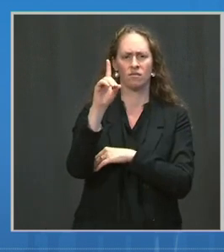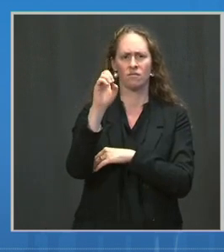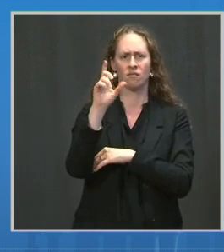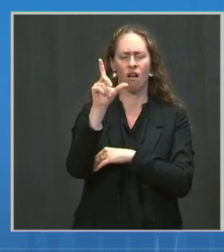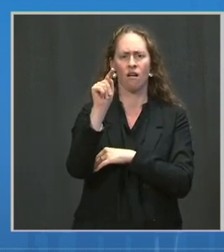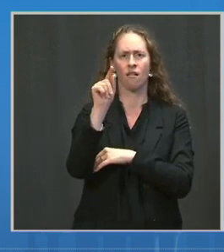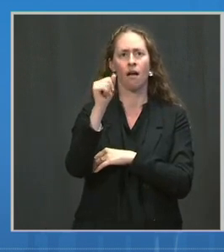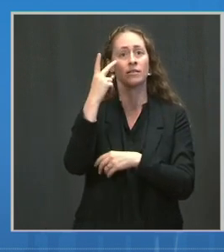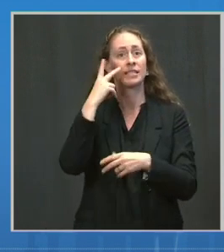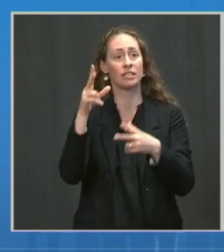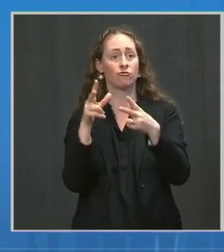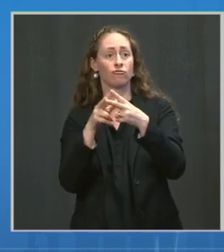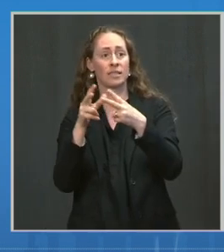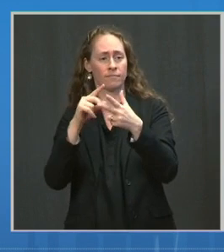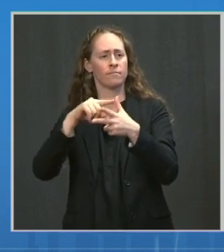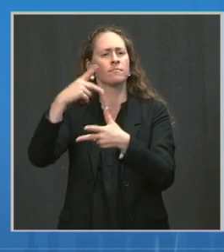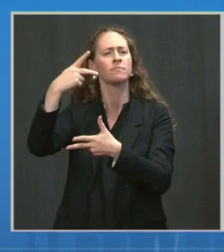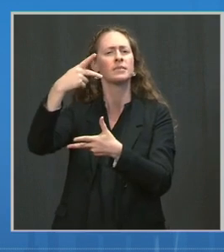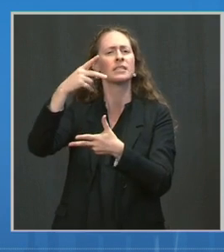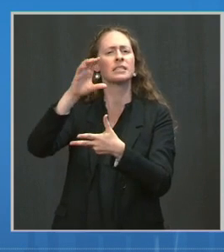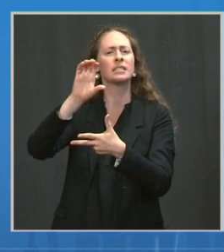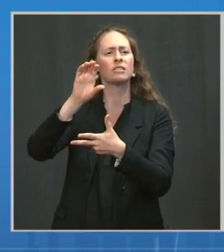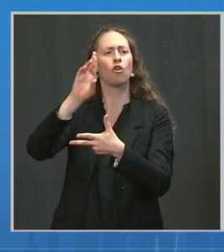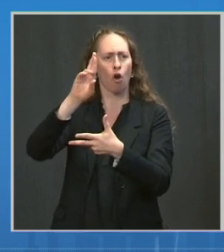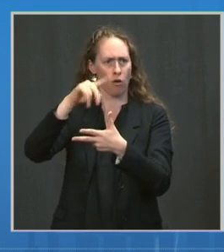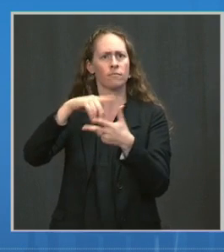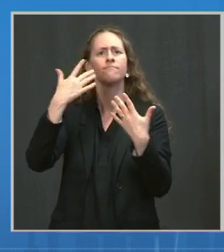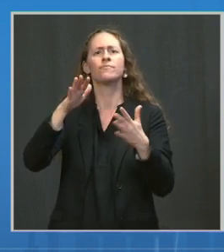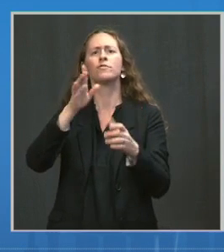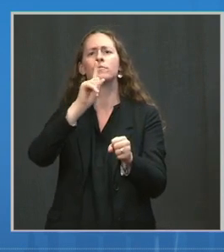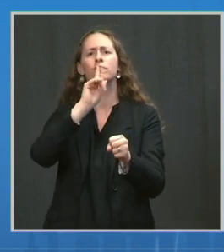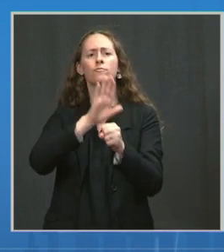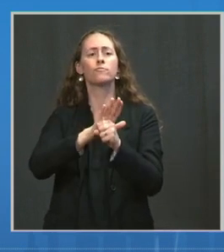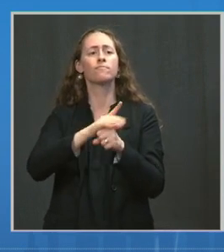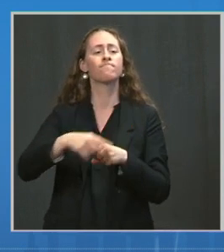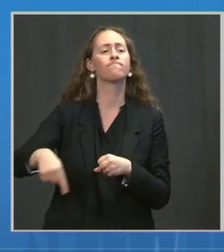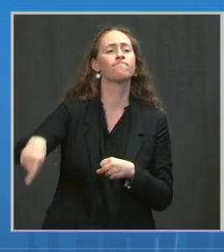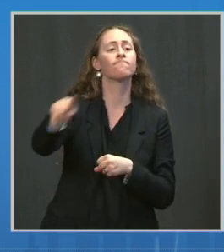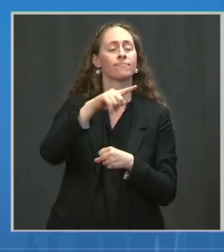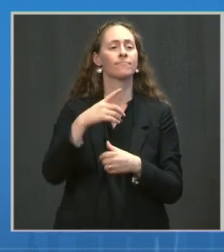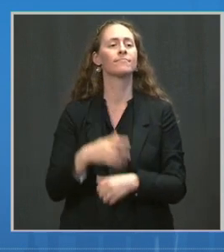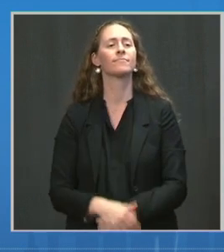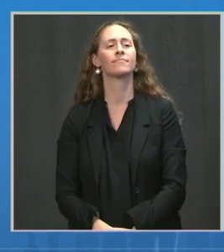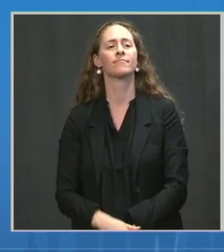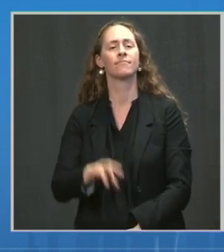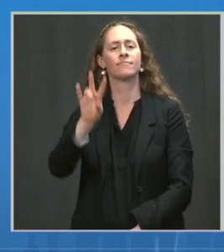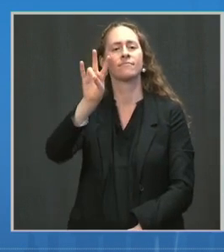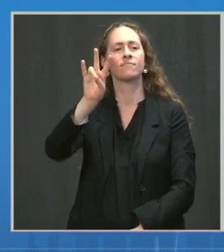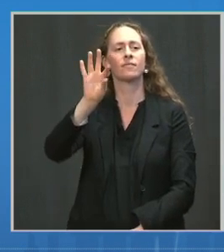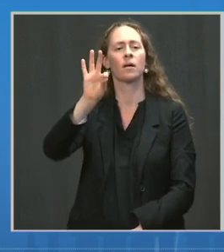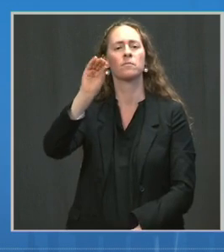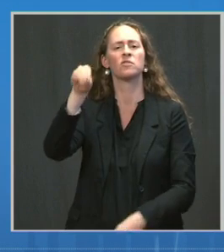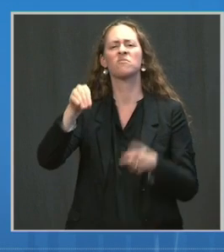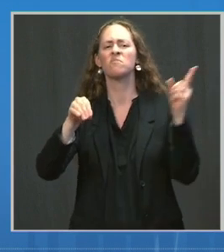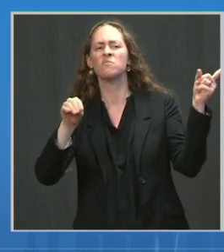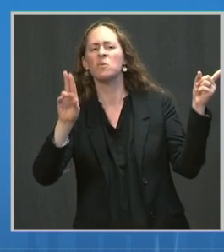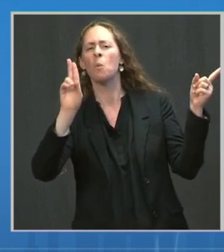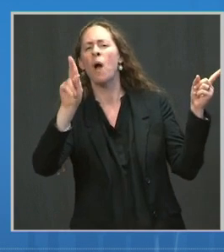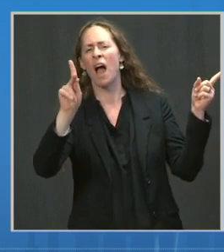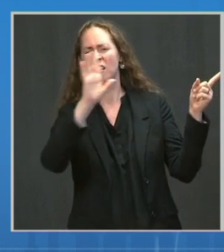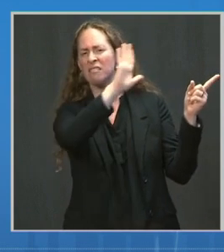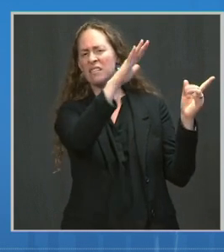of PCR-confirmed infection, it's 79 percent in a UK study. Symptomatic